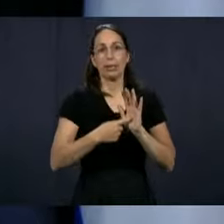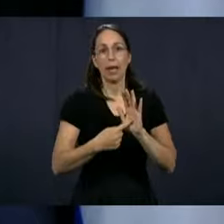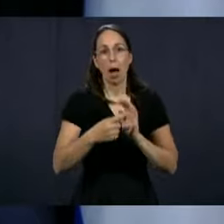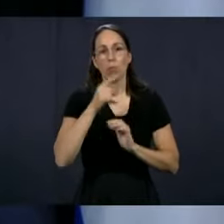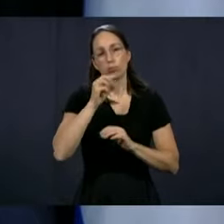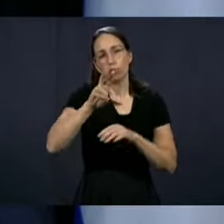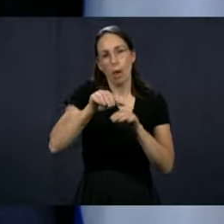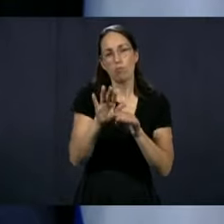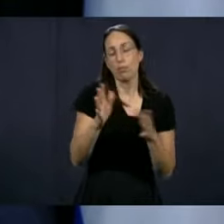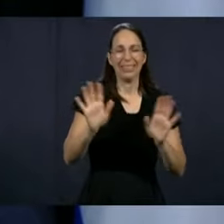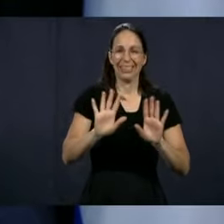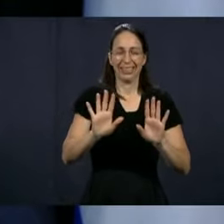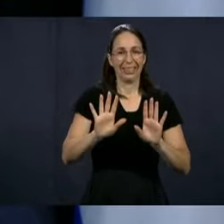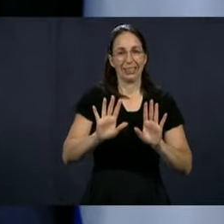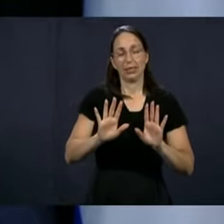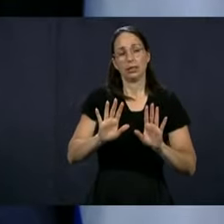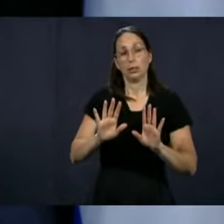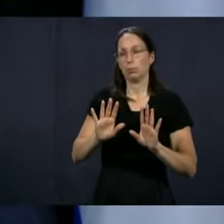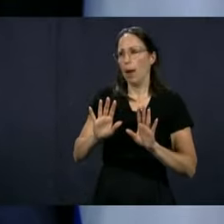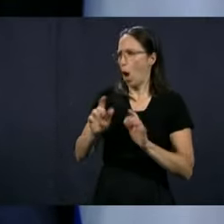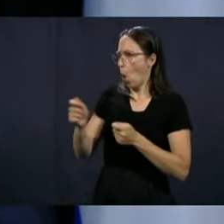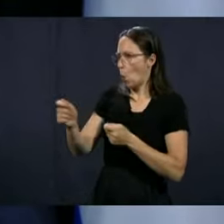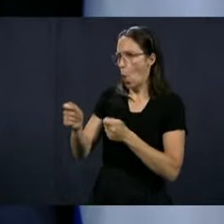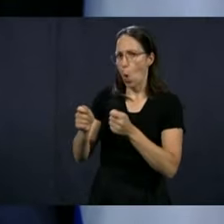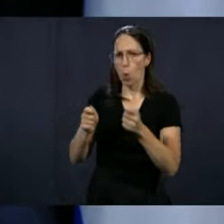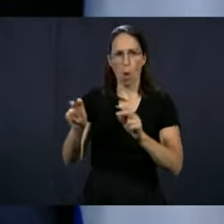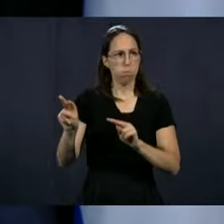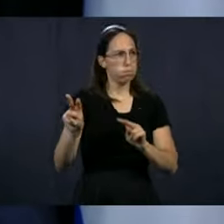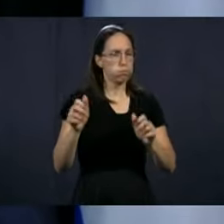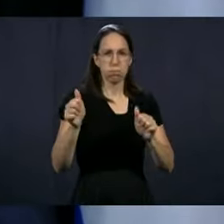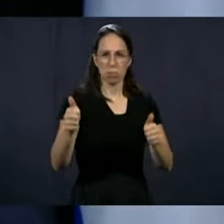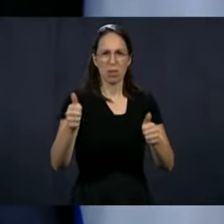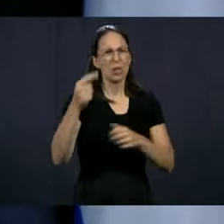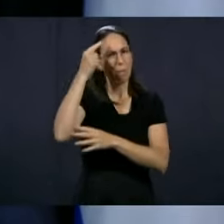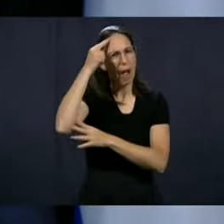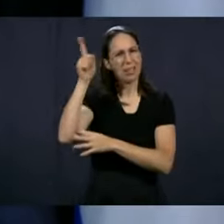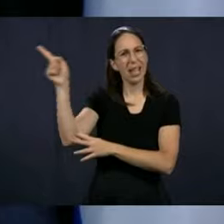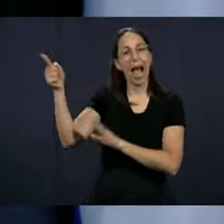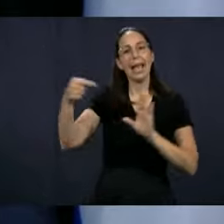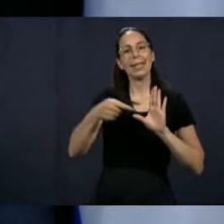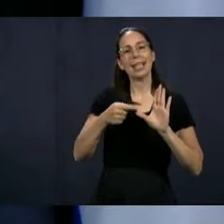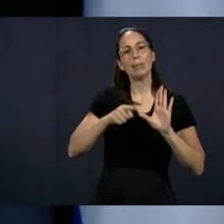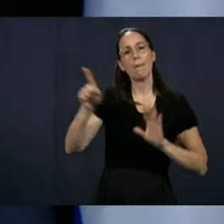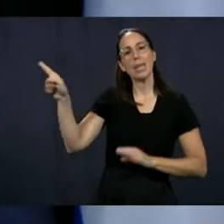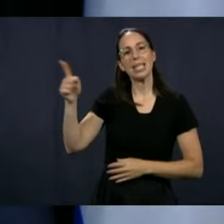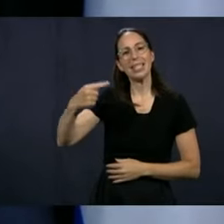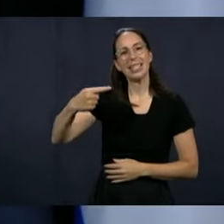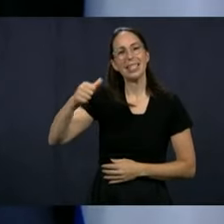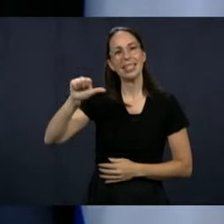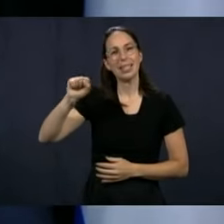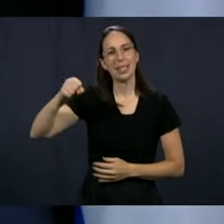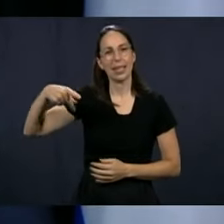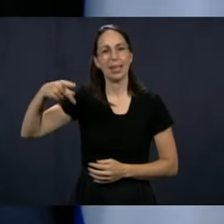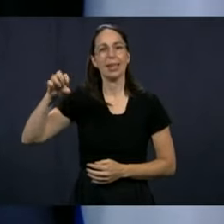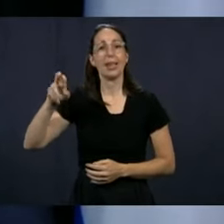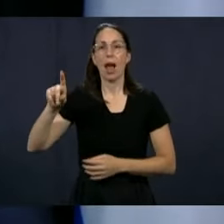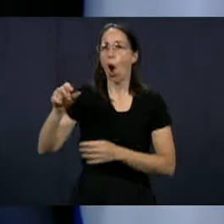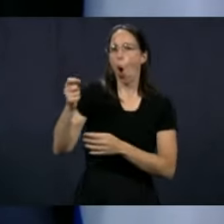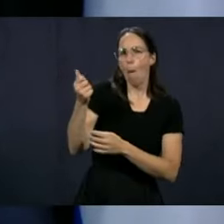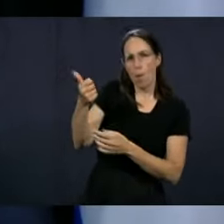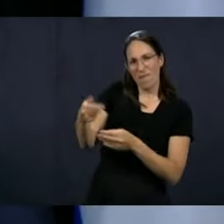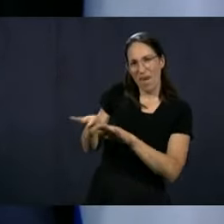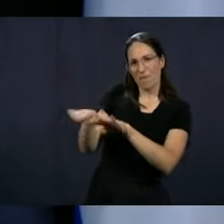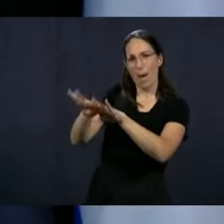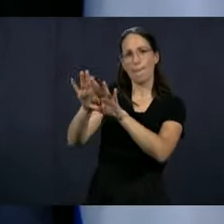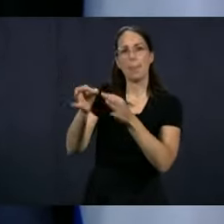there were, but nothing that wasn't out of control. And I think it's in Gaspésie that they temporarily closed